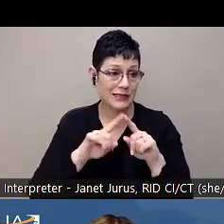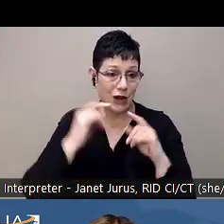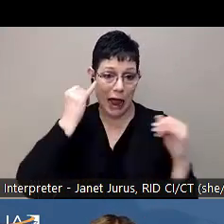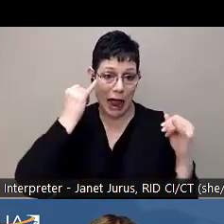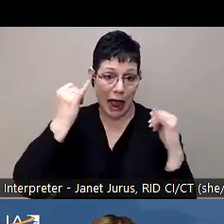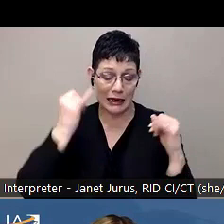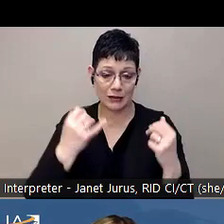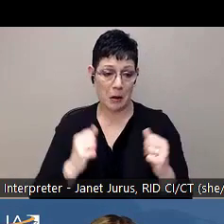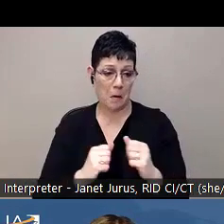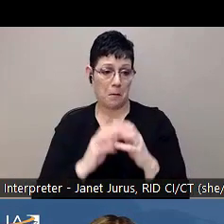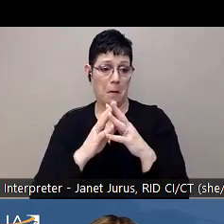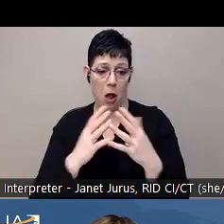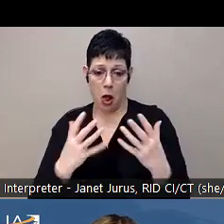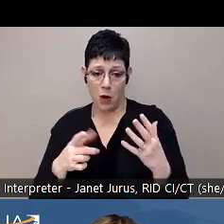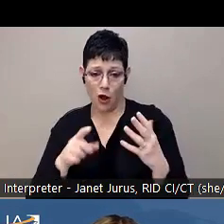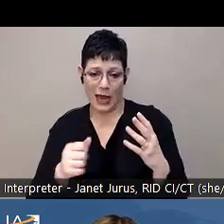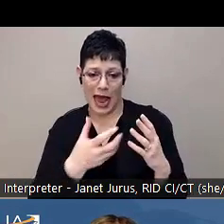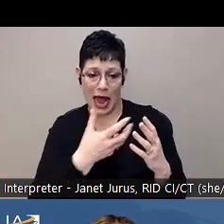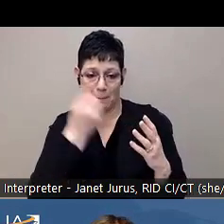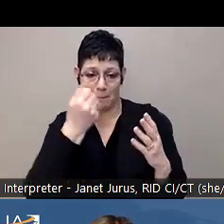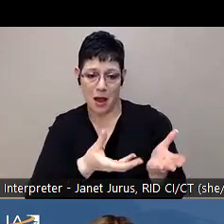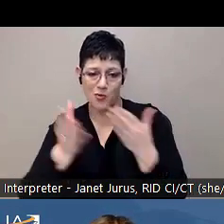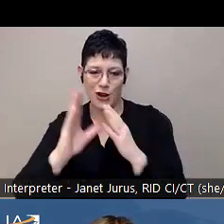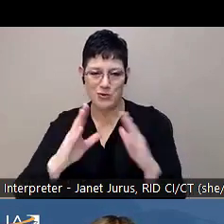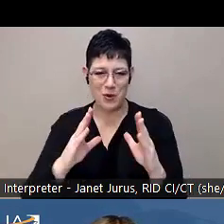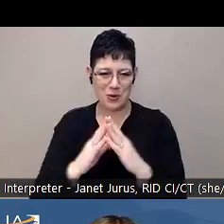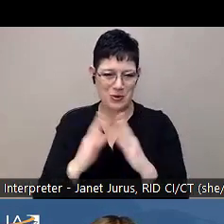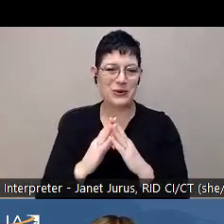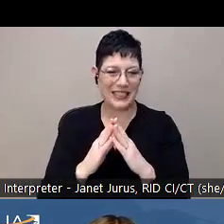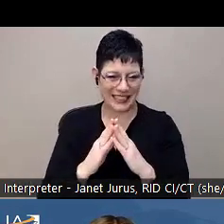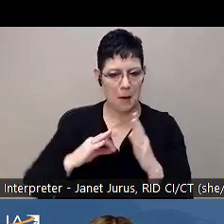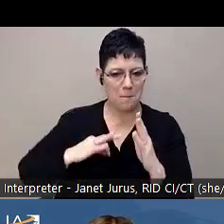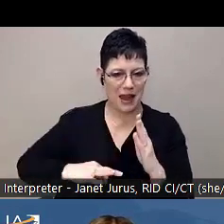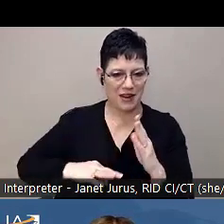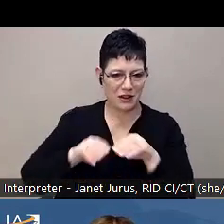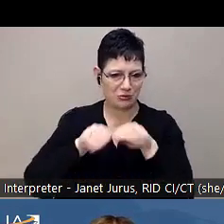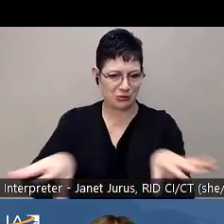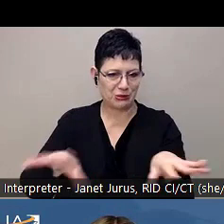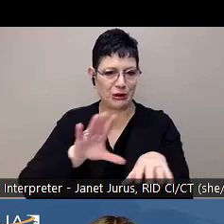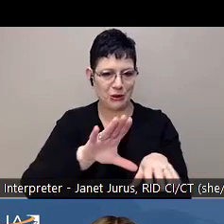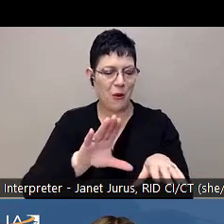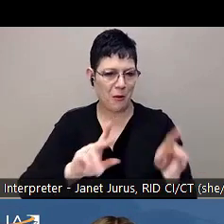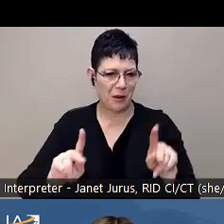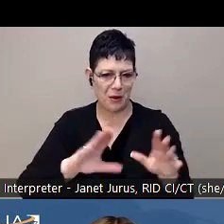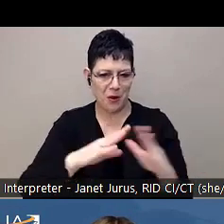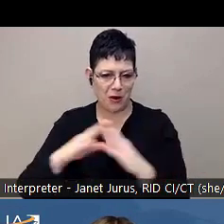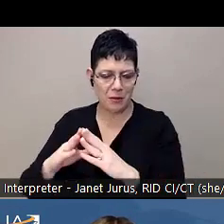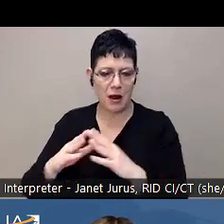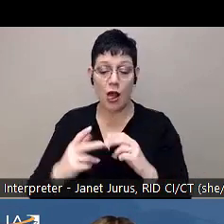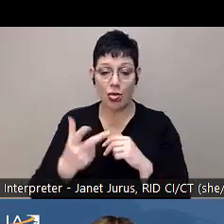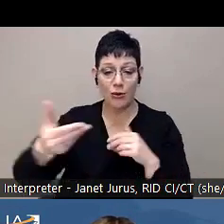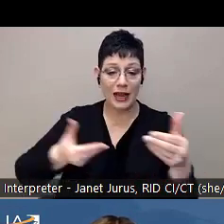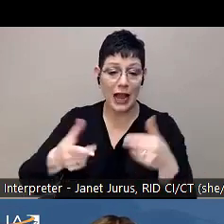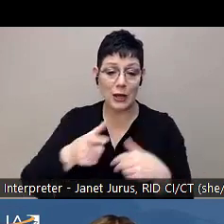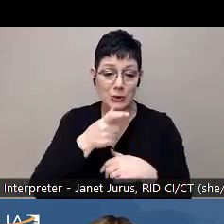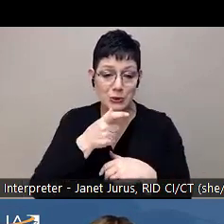today that hopefully you can take back into your own communities and find really beneficial. We have three incredible guests here